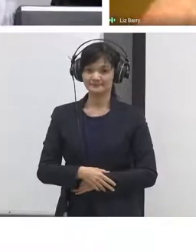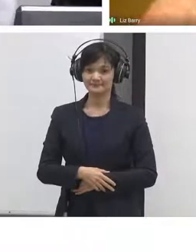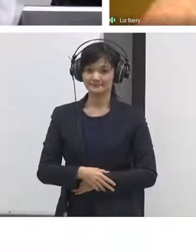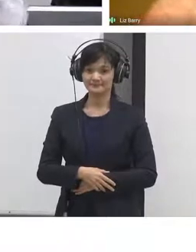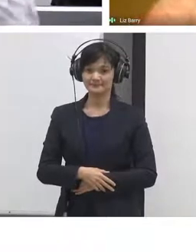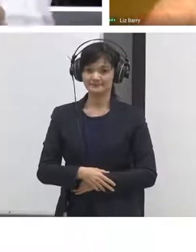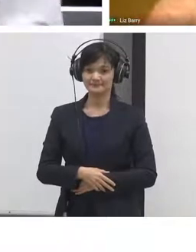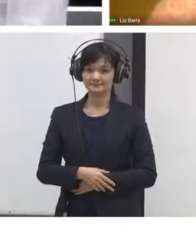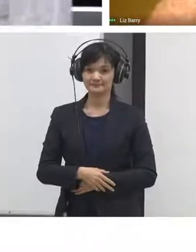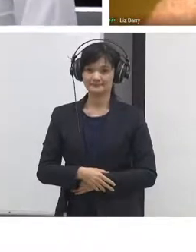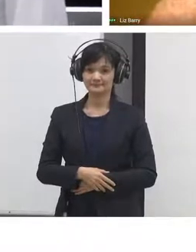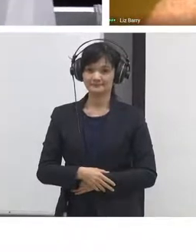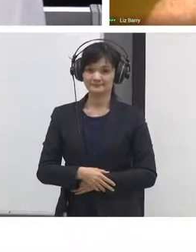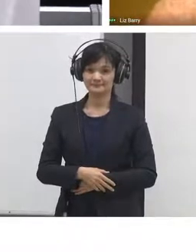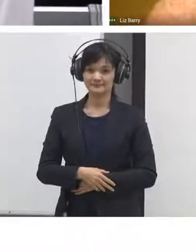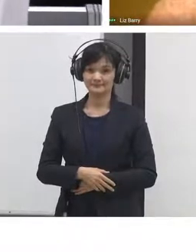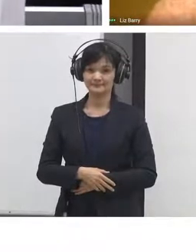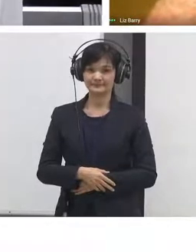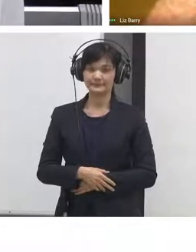bye bye bye